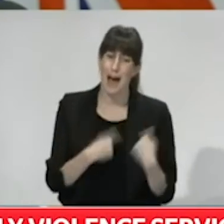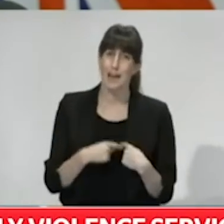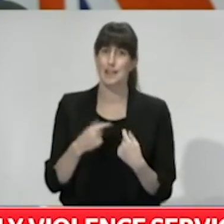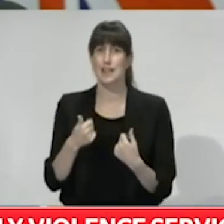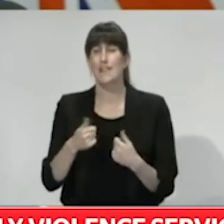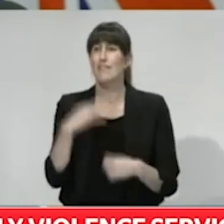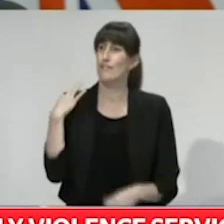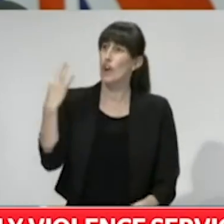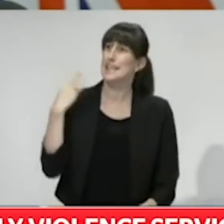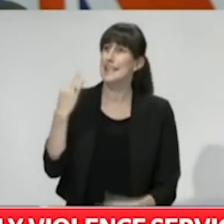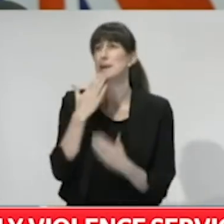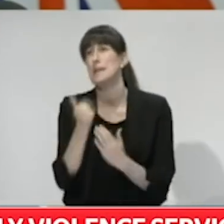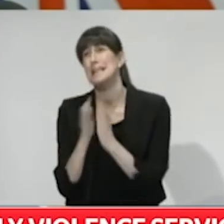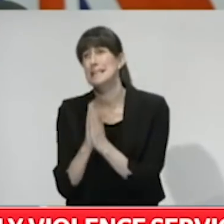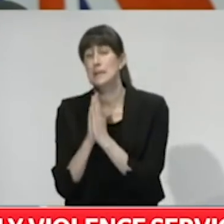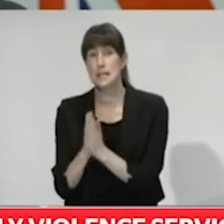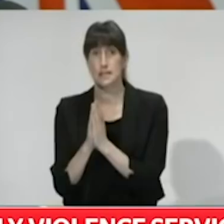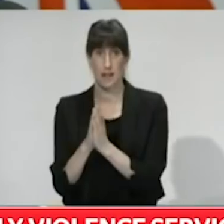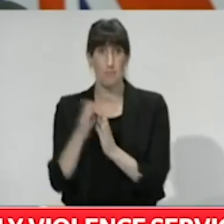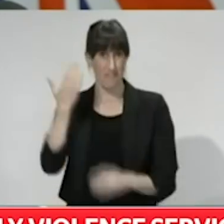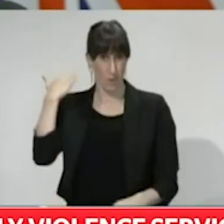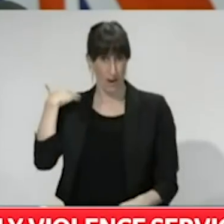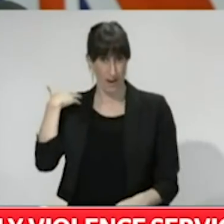volunteer hours on top of their usual work.